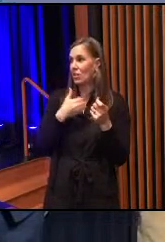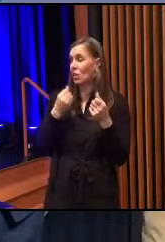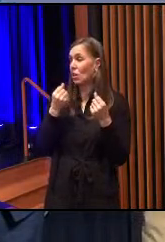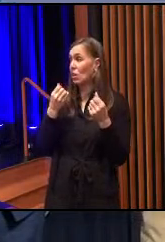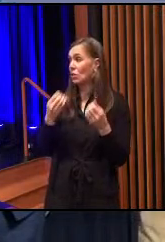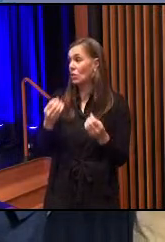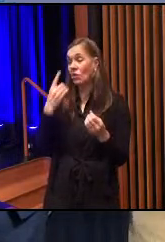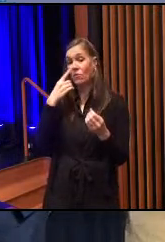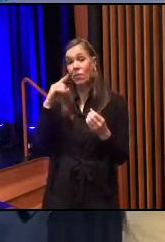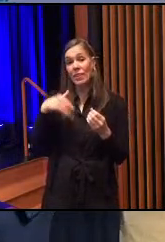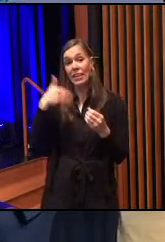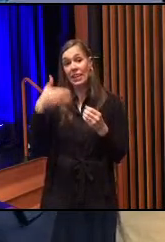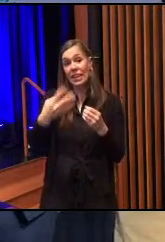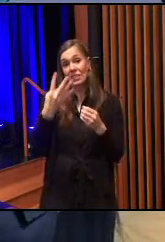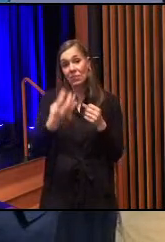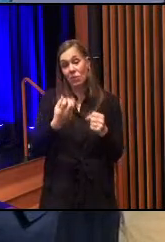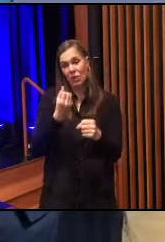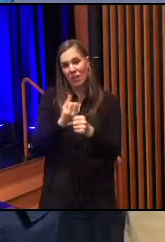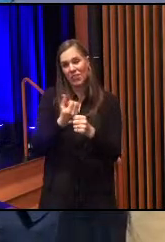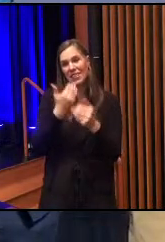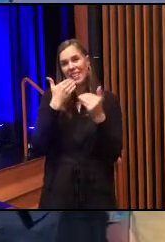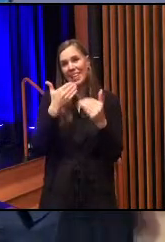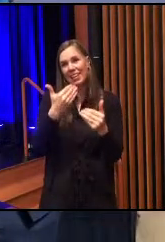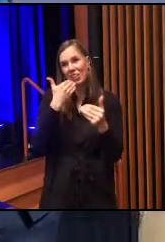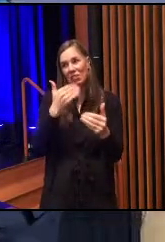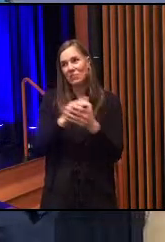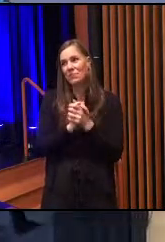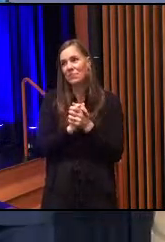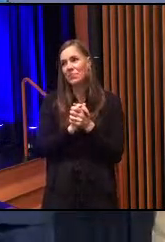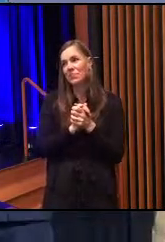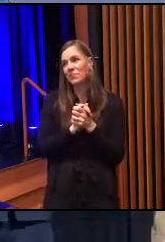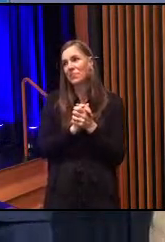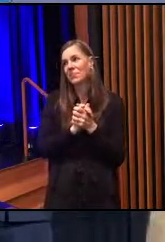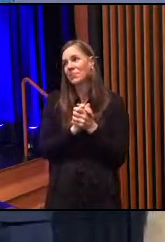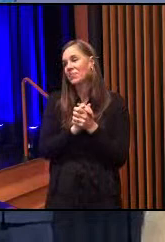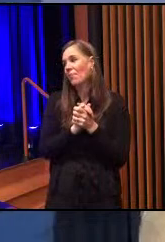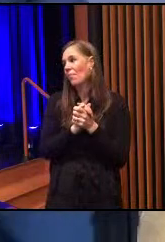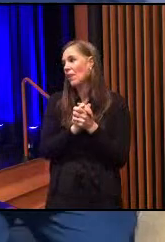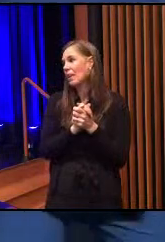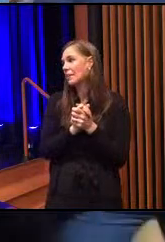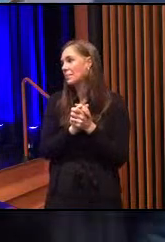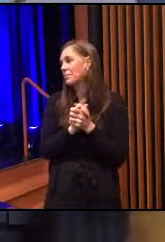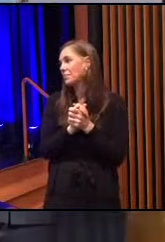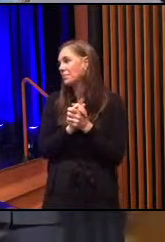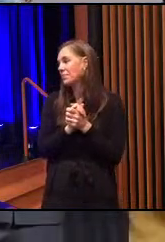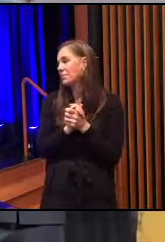so they will be for the next four years. Thank you. Thank you.